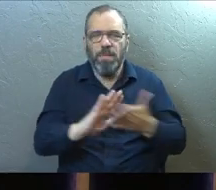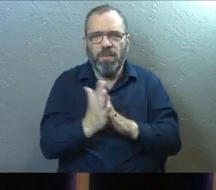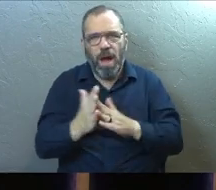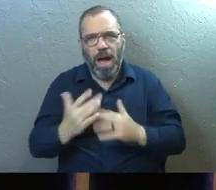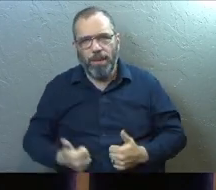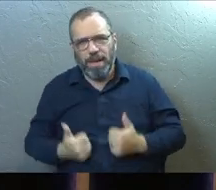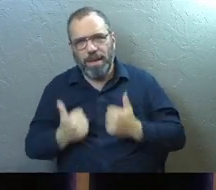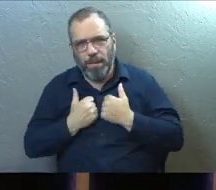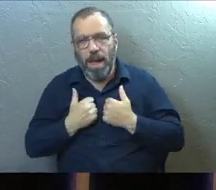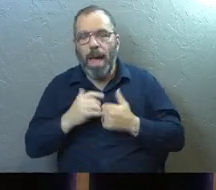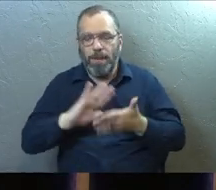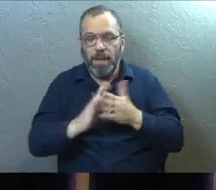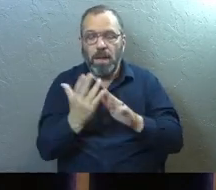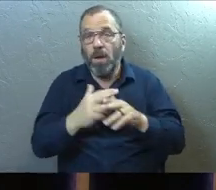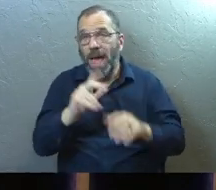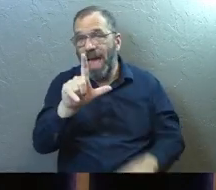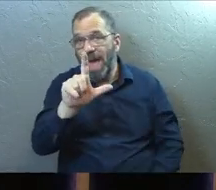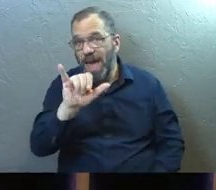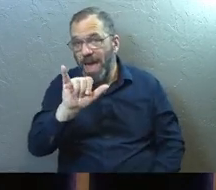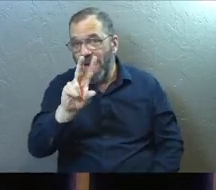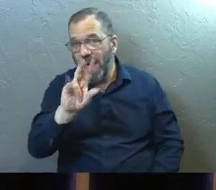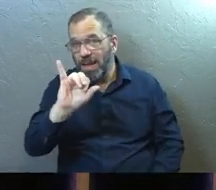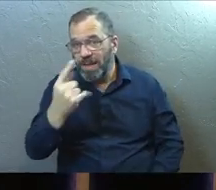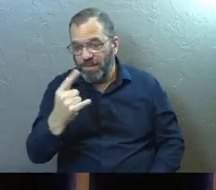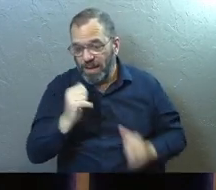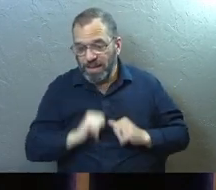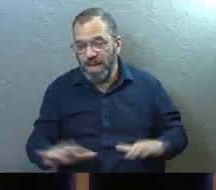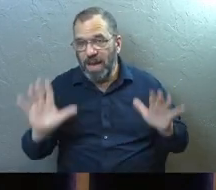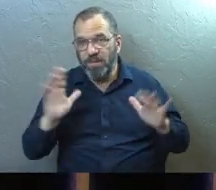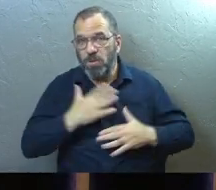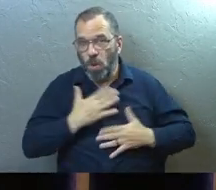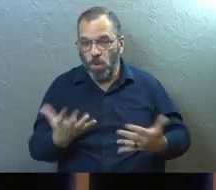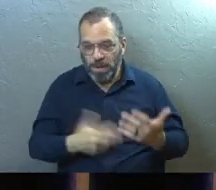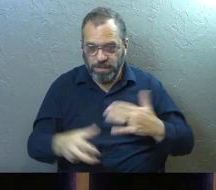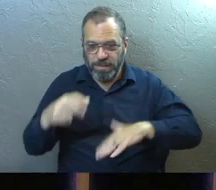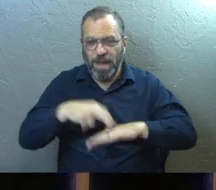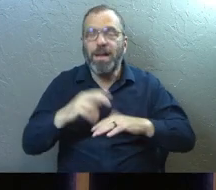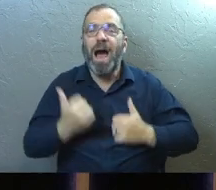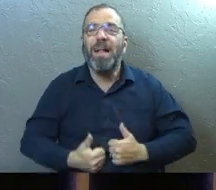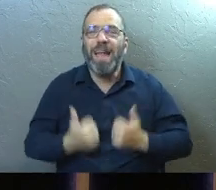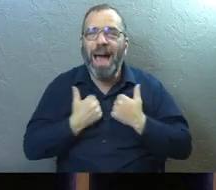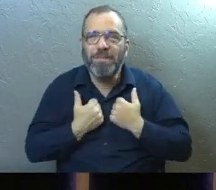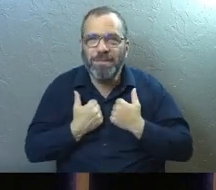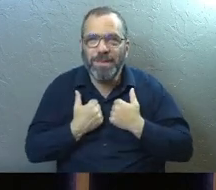And he says, be a living sacrifice. Be up there willingly, still alive.